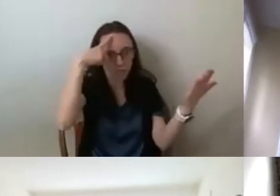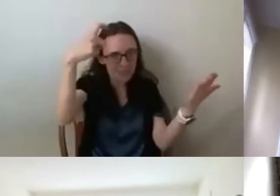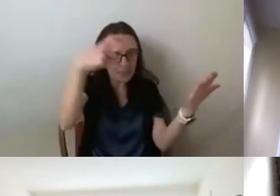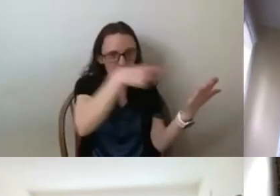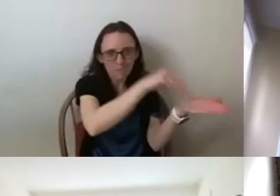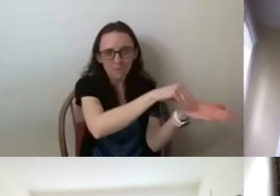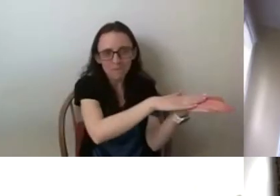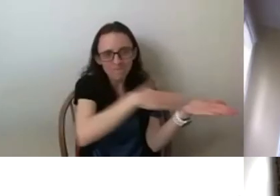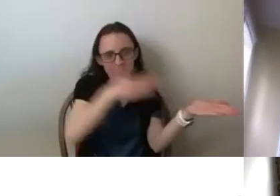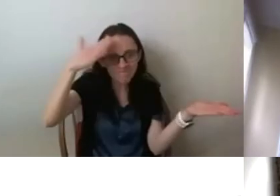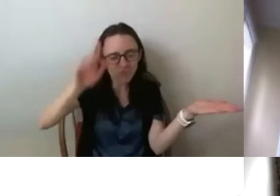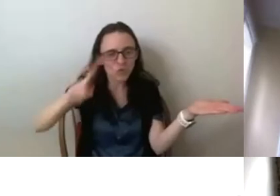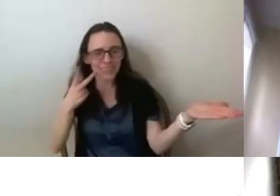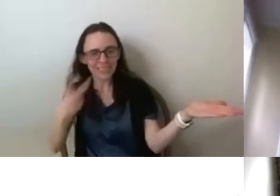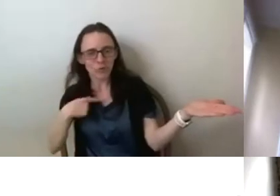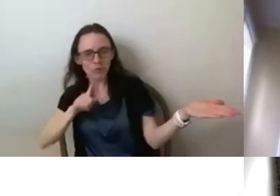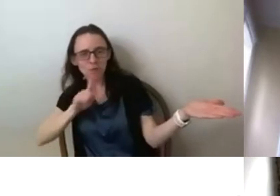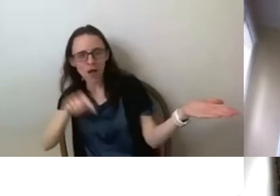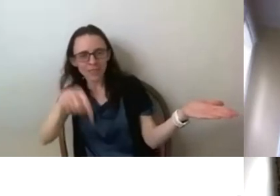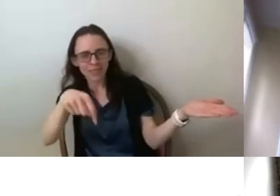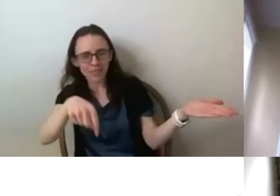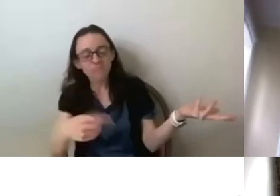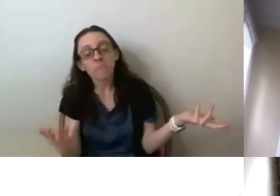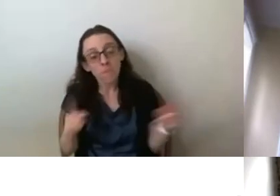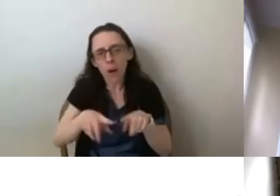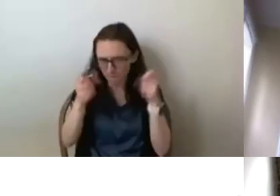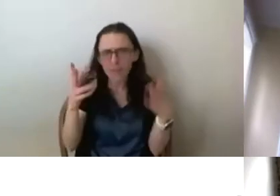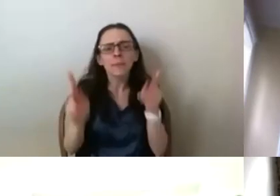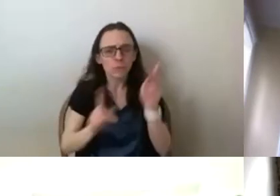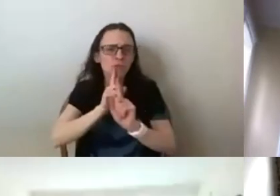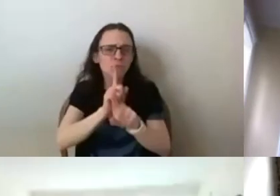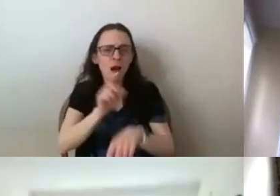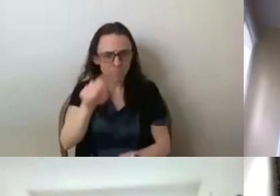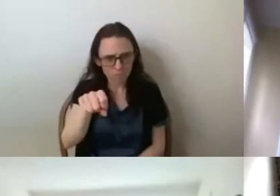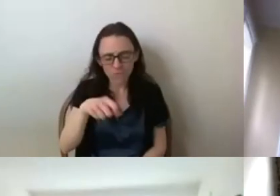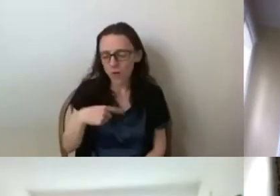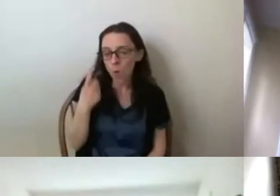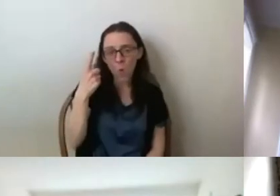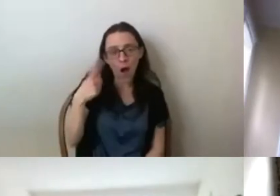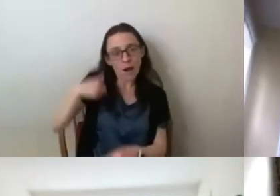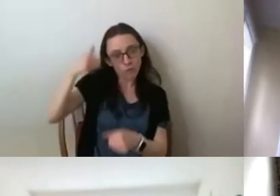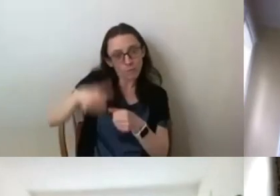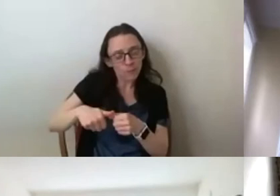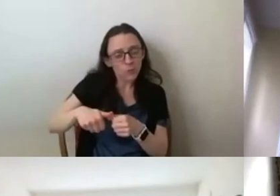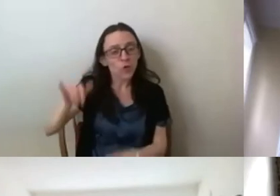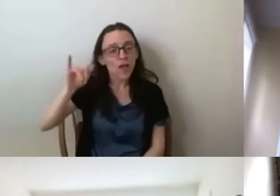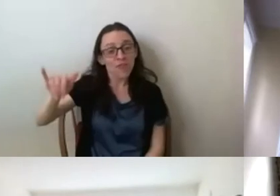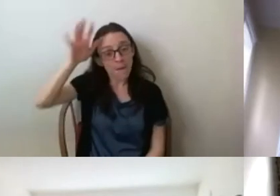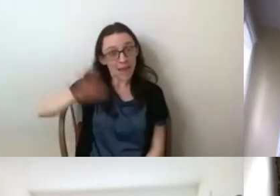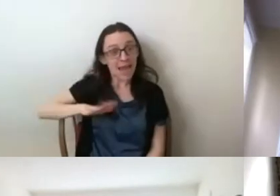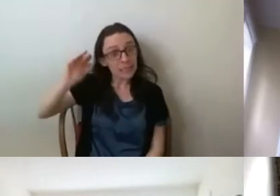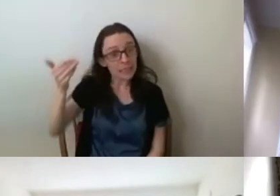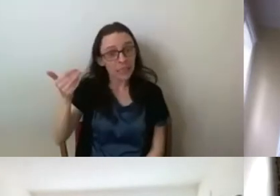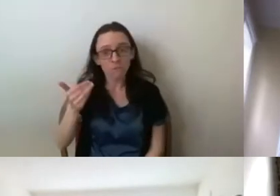wrote in responses. There's one that I remember, the guy seemed really interested and was